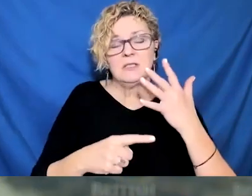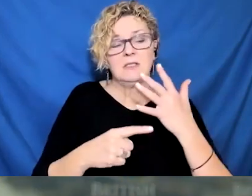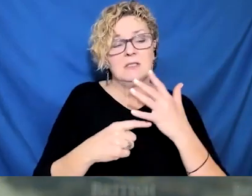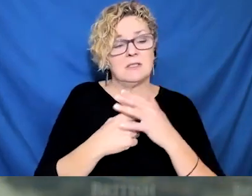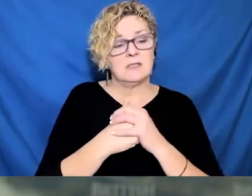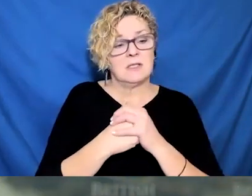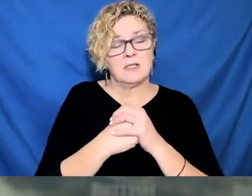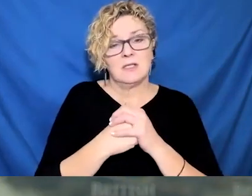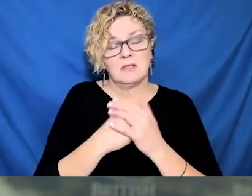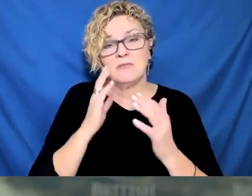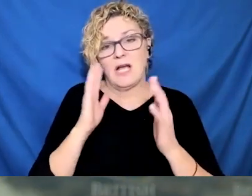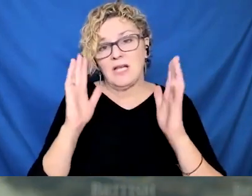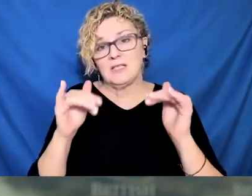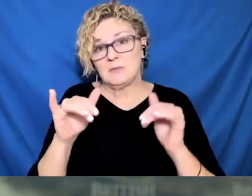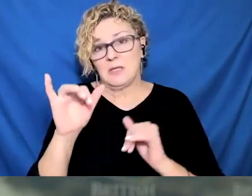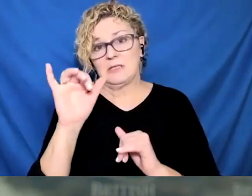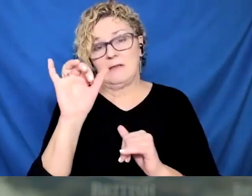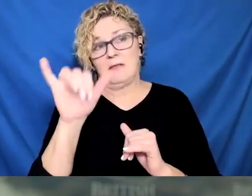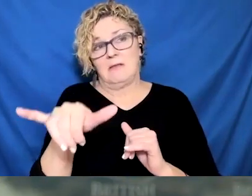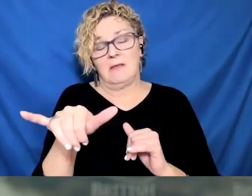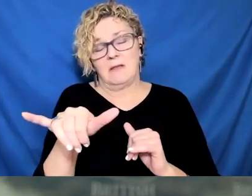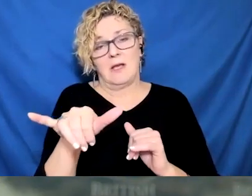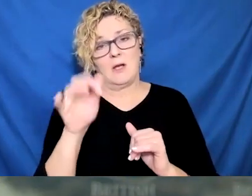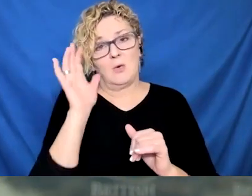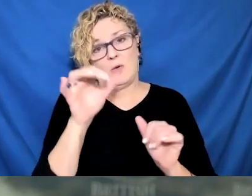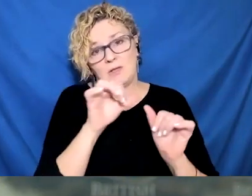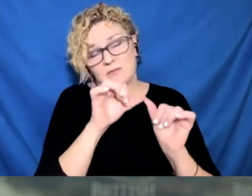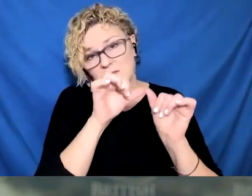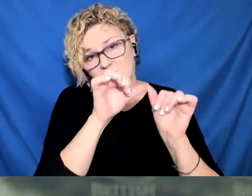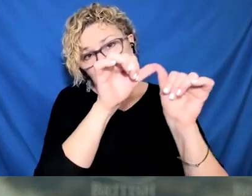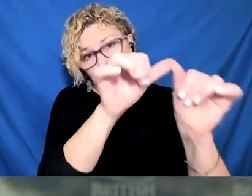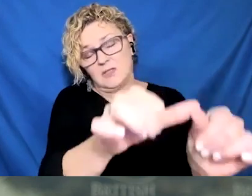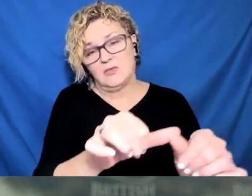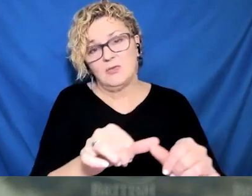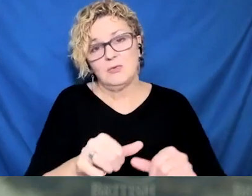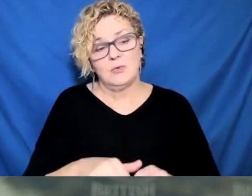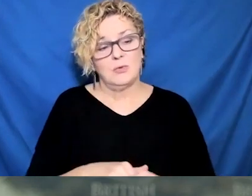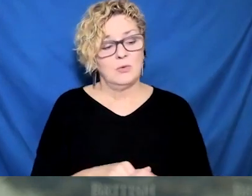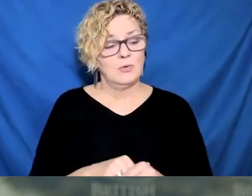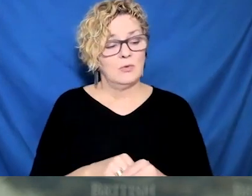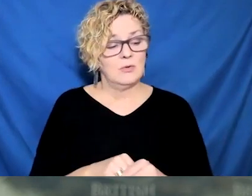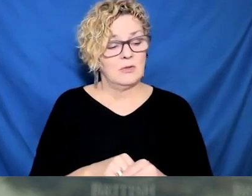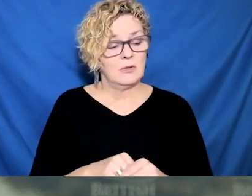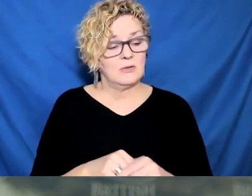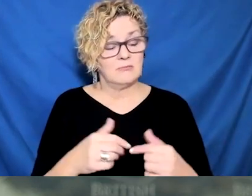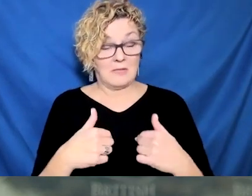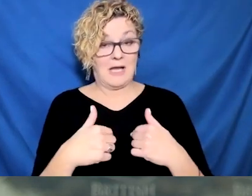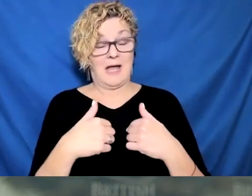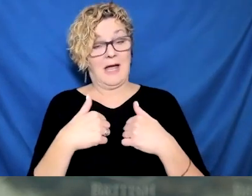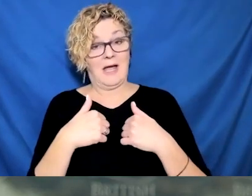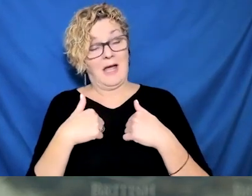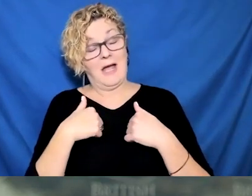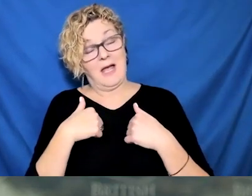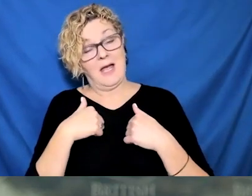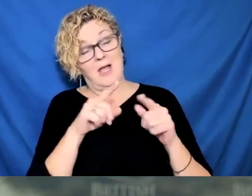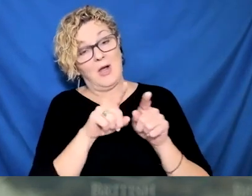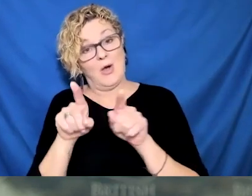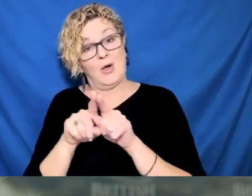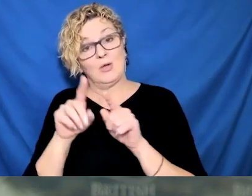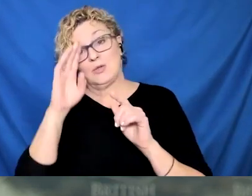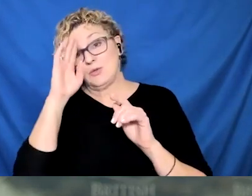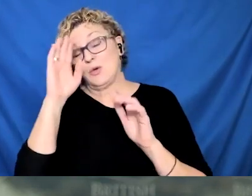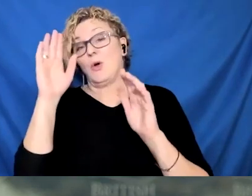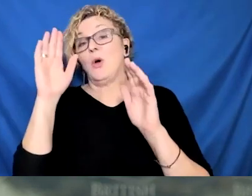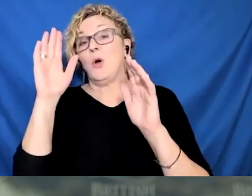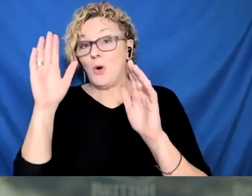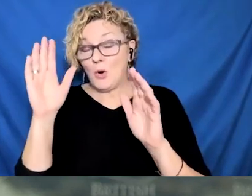to say that, yes, it's going to be a campaign, battle for